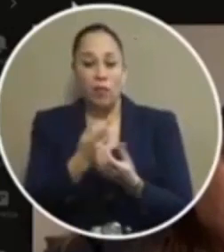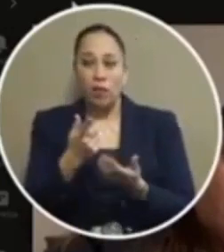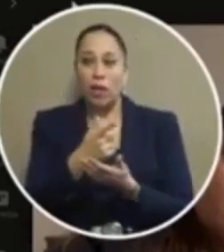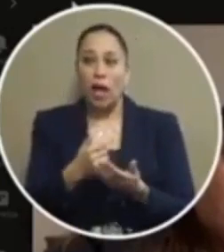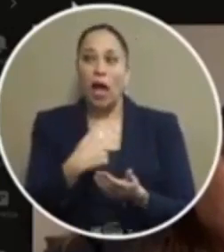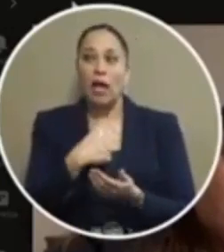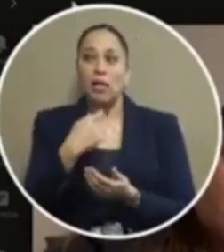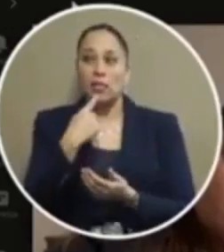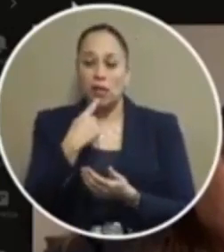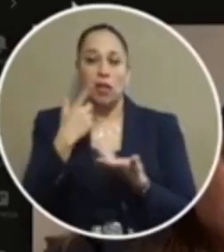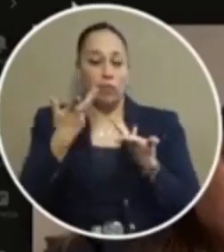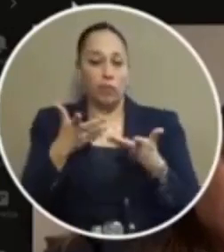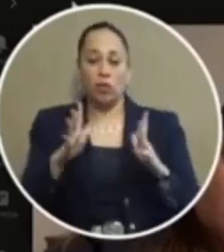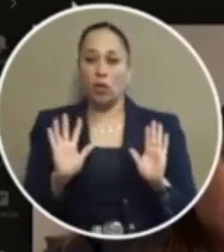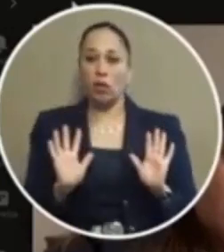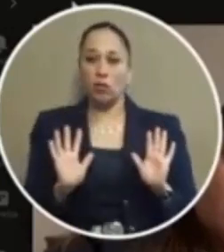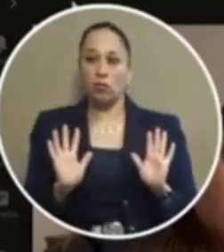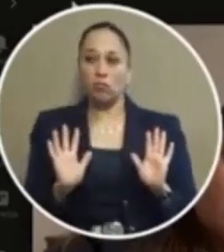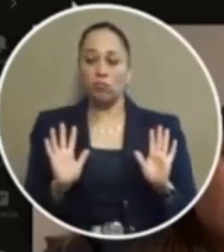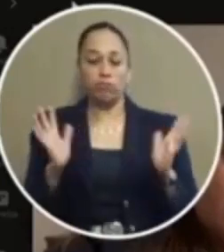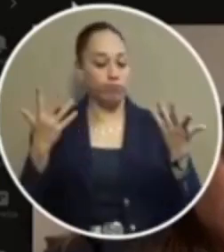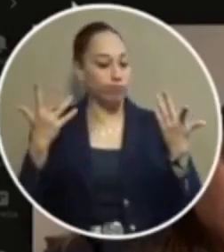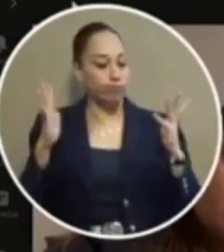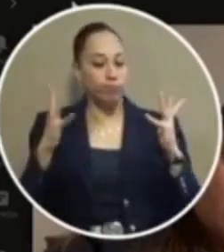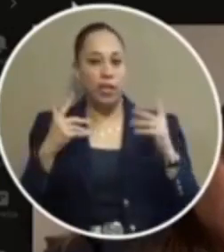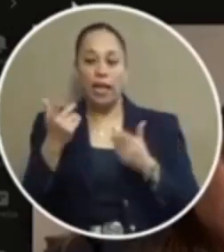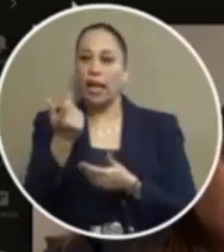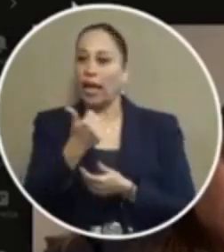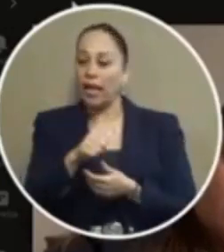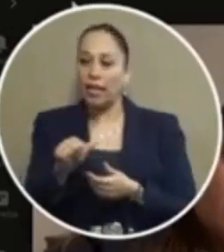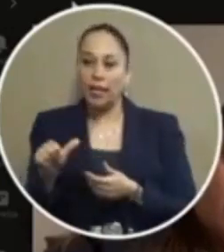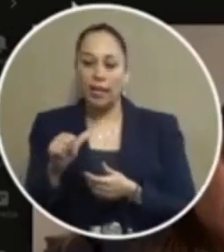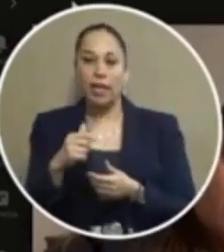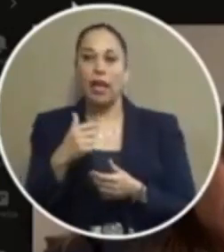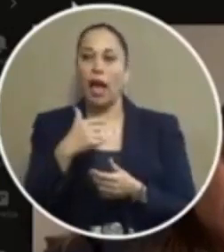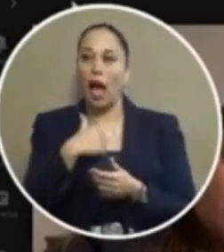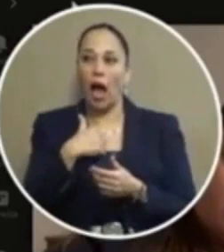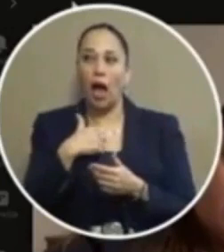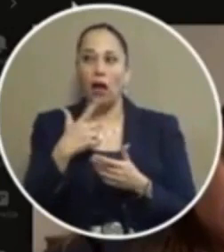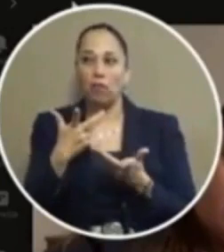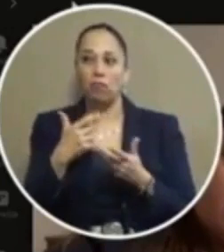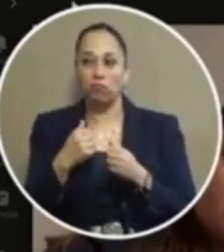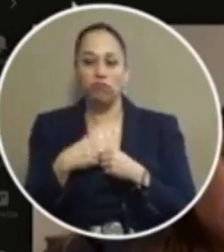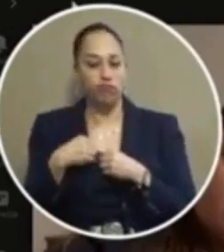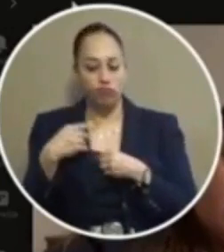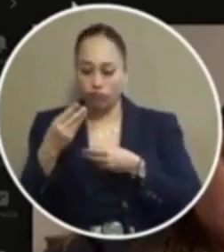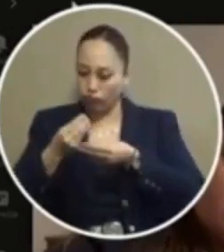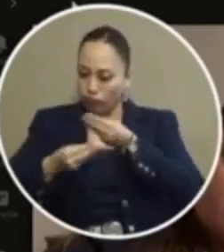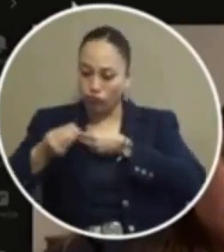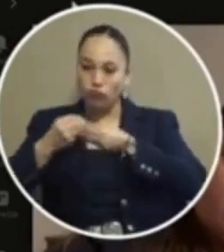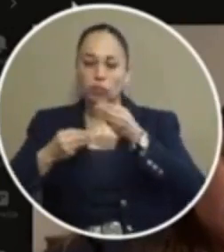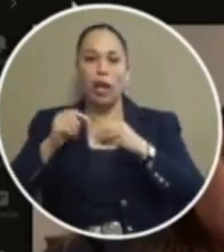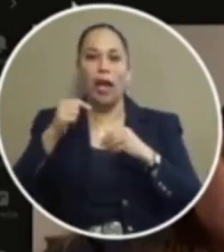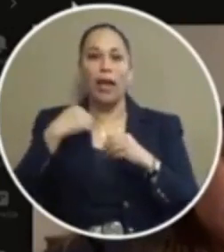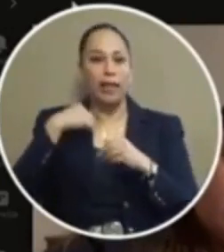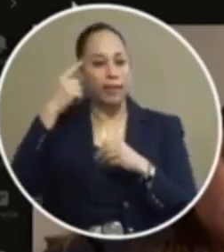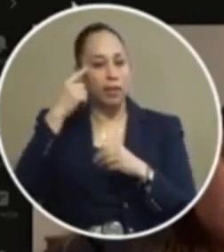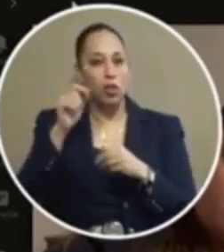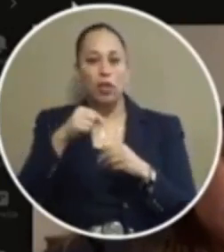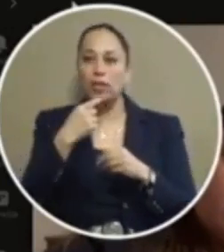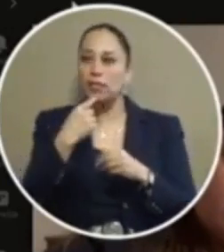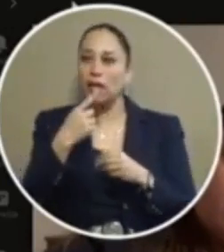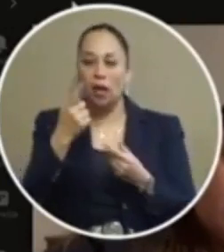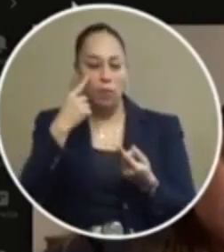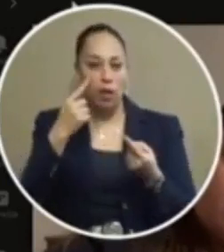said to y'all i've done everything anything i say we're going to do i carry i carry that carried out i think you can say you can agree to that